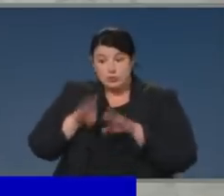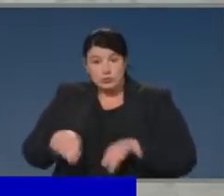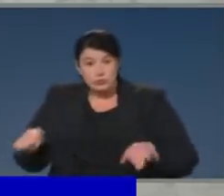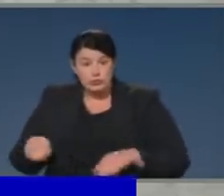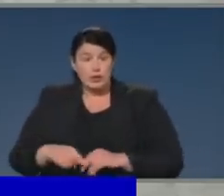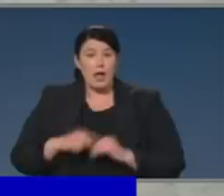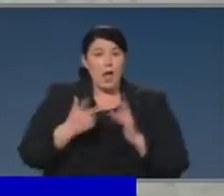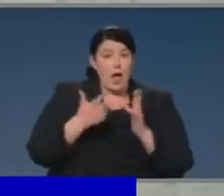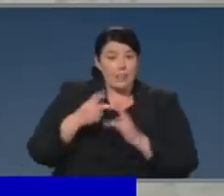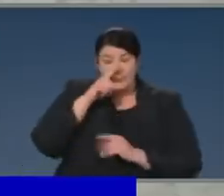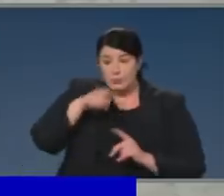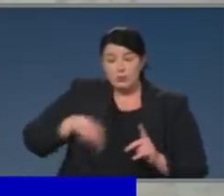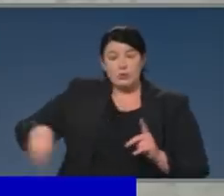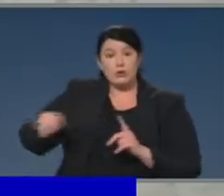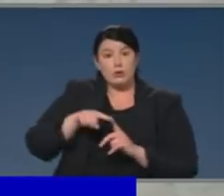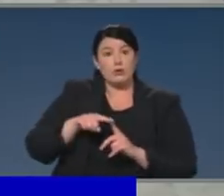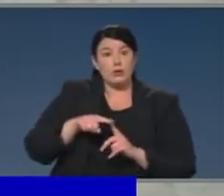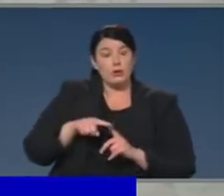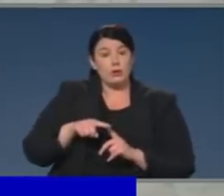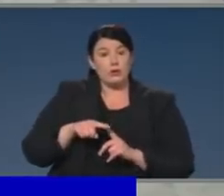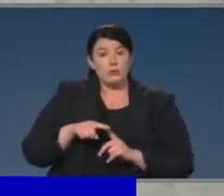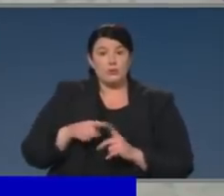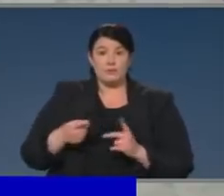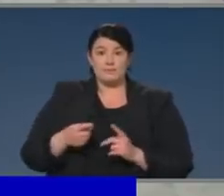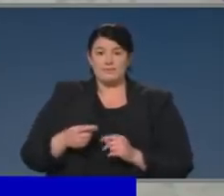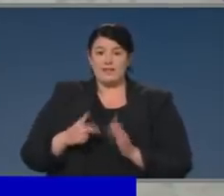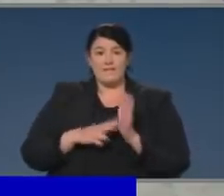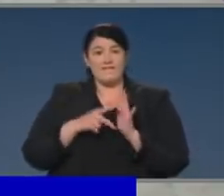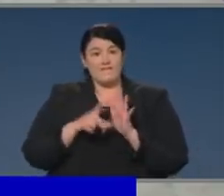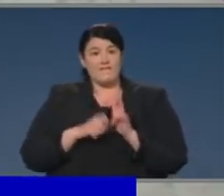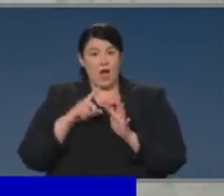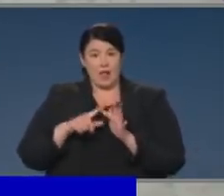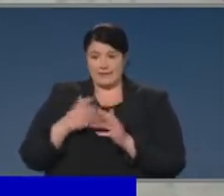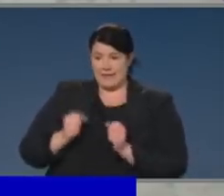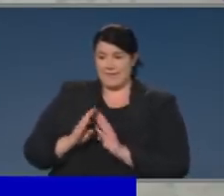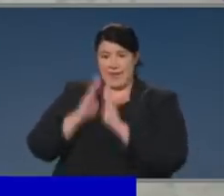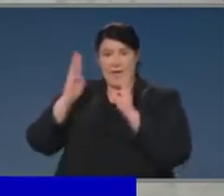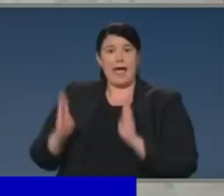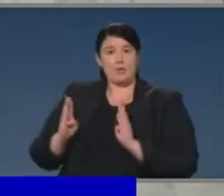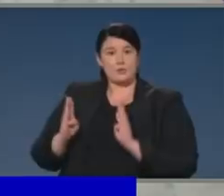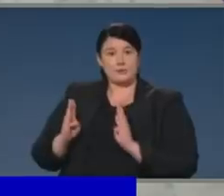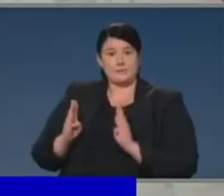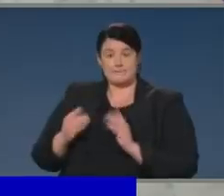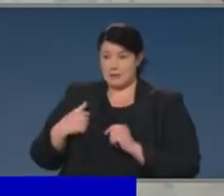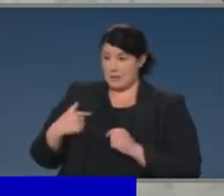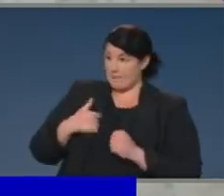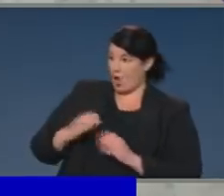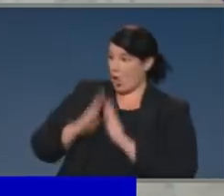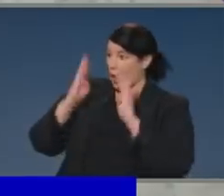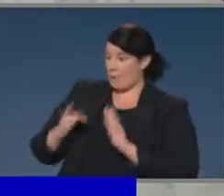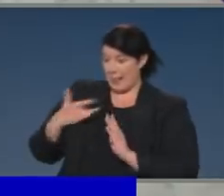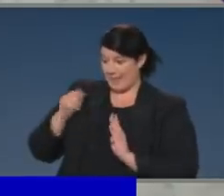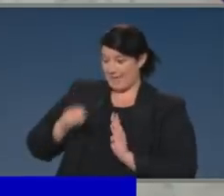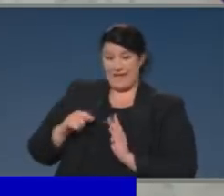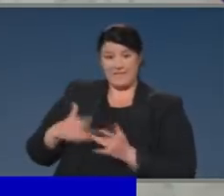so many others, around the reality of violence in the home, violence where they don't feel safe. We